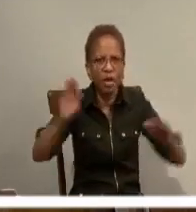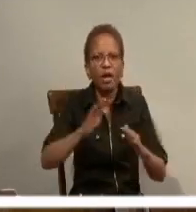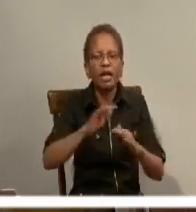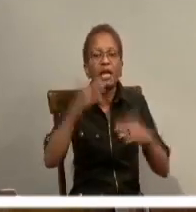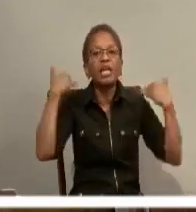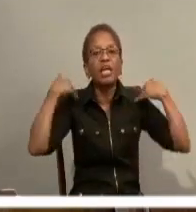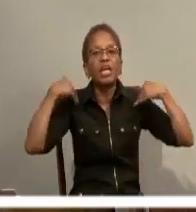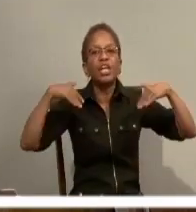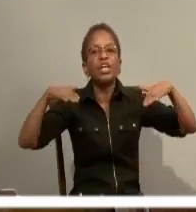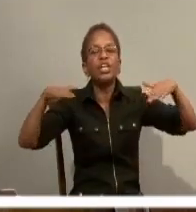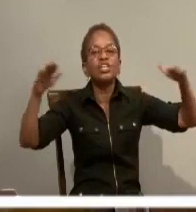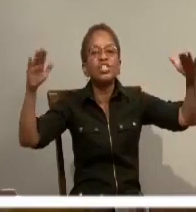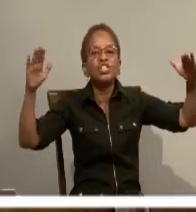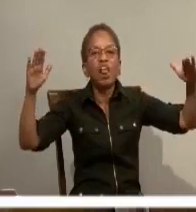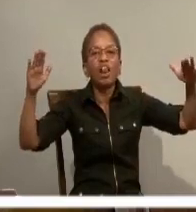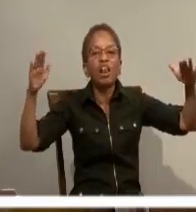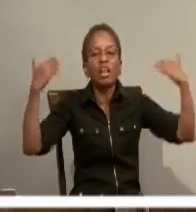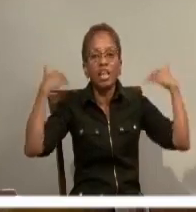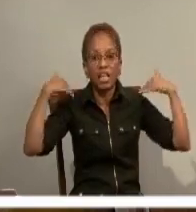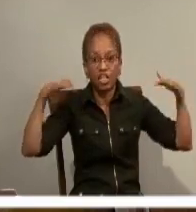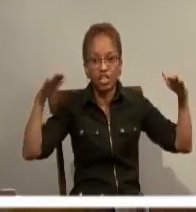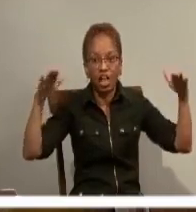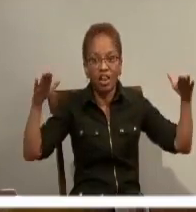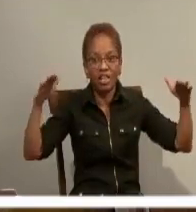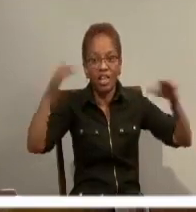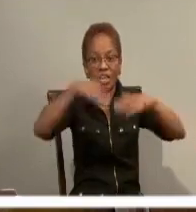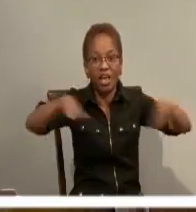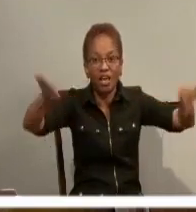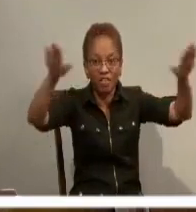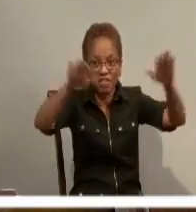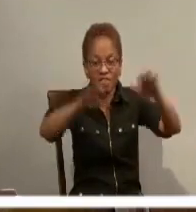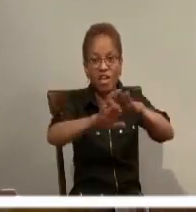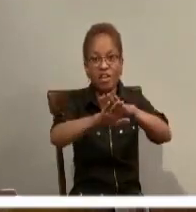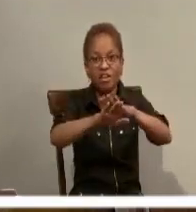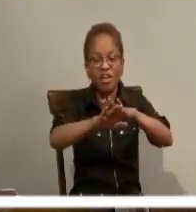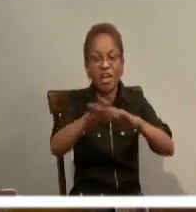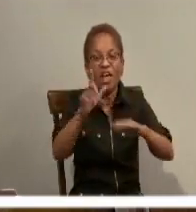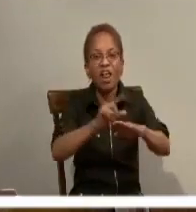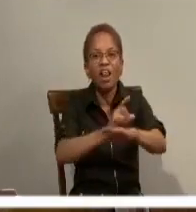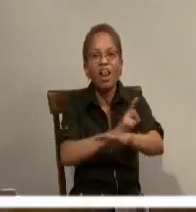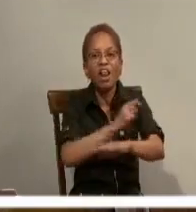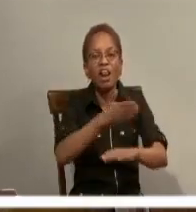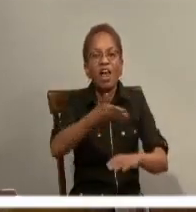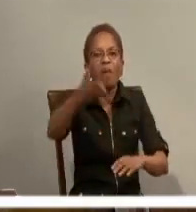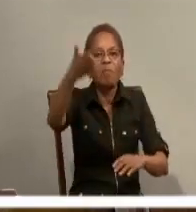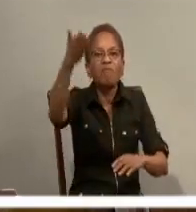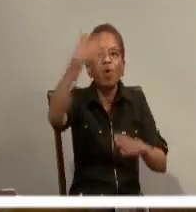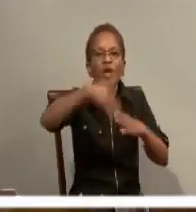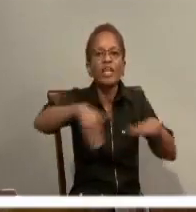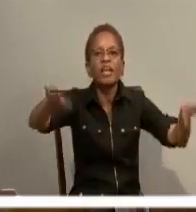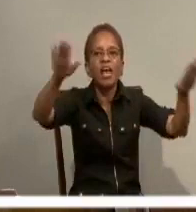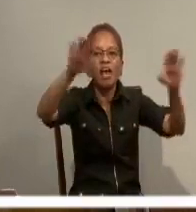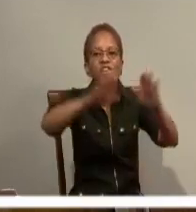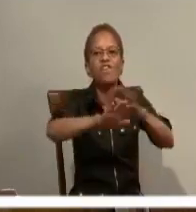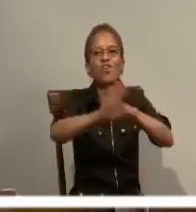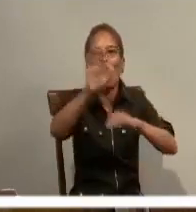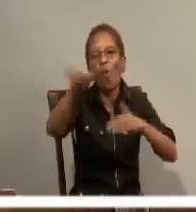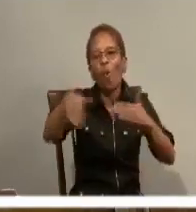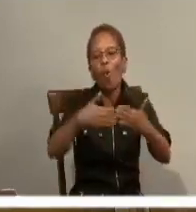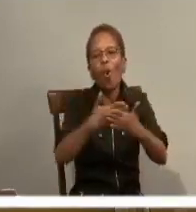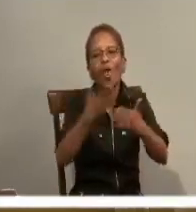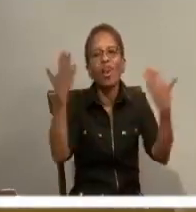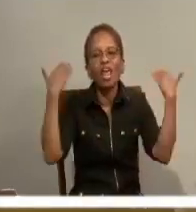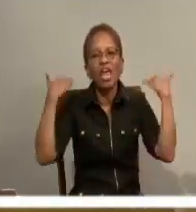who was slain, who is on this altar. When the priest says, Lamb of God in heaven, all of the angels